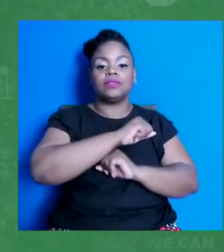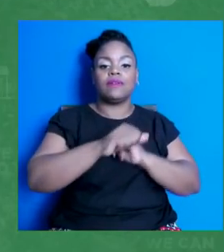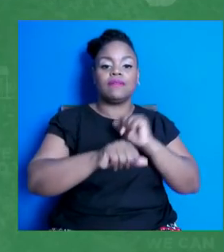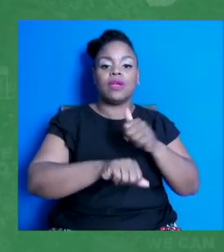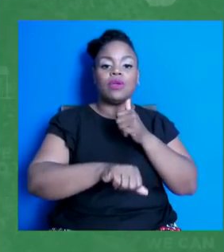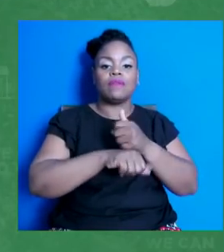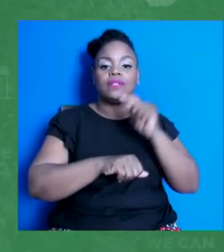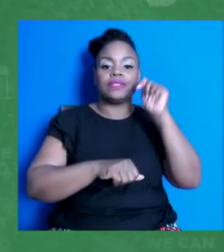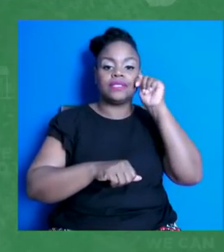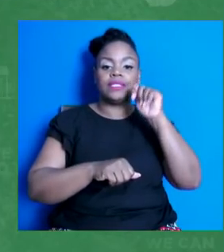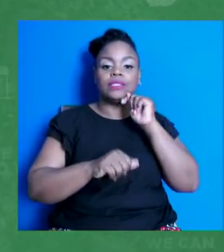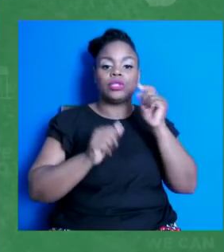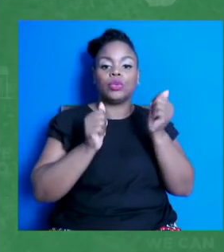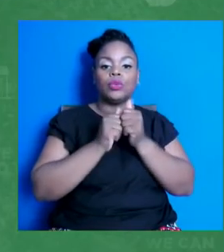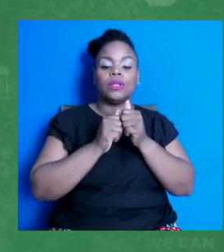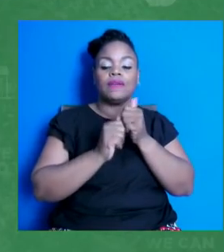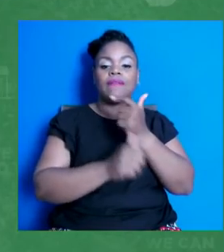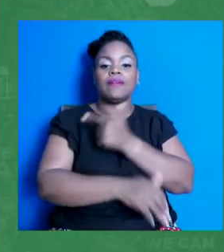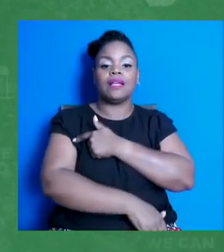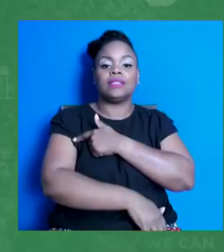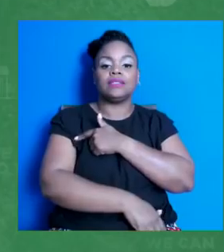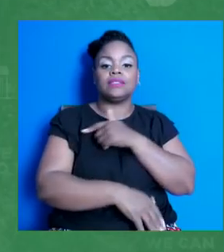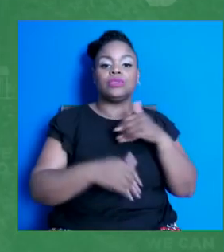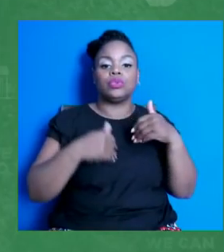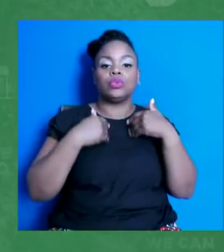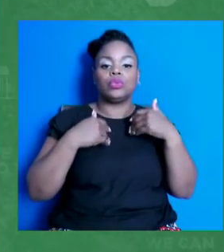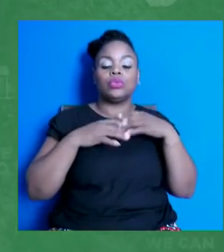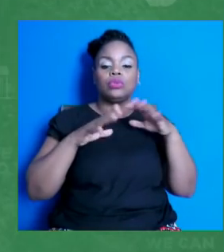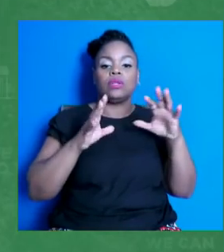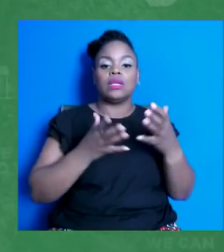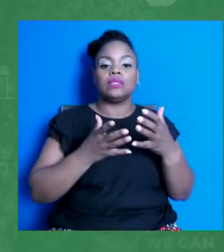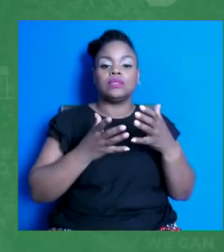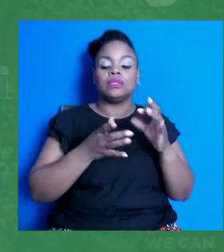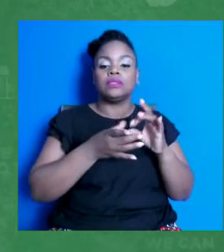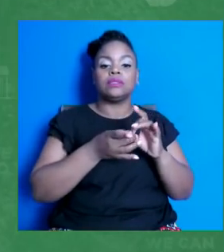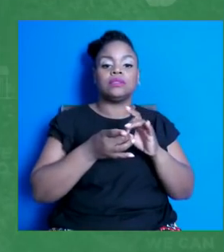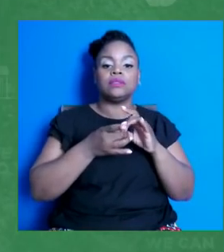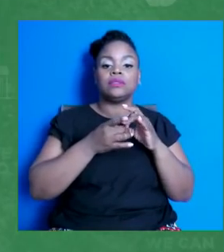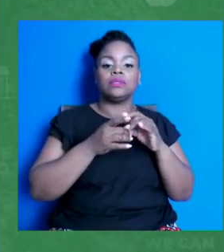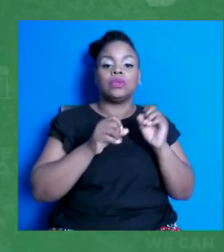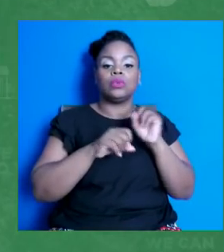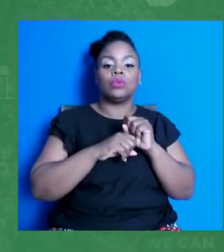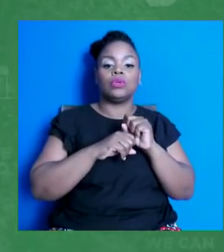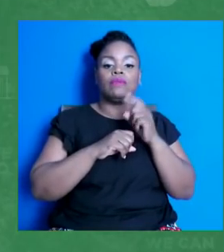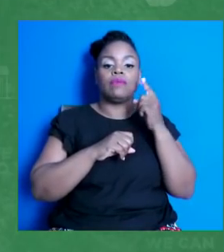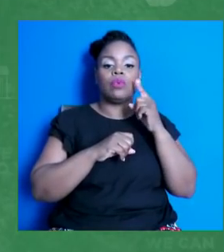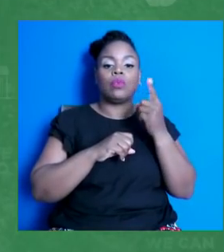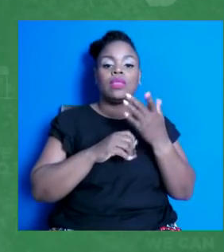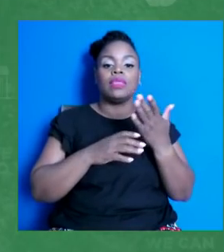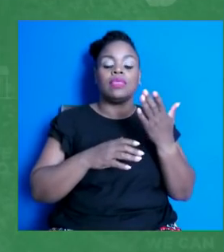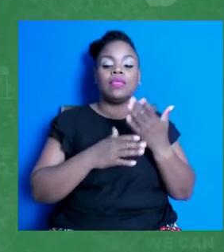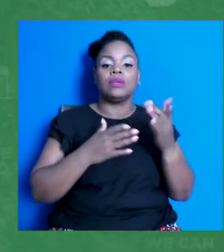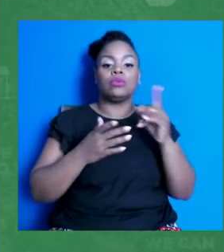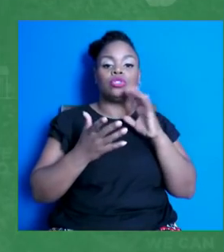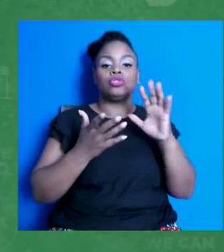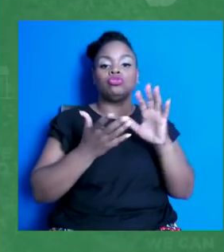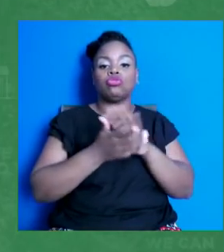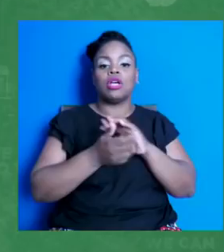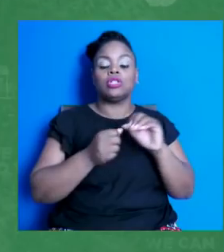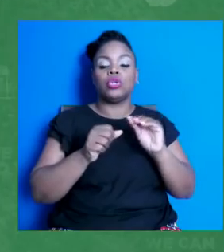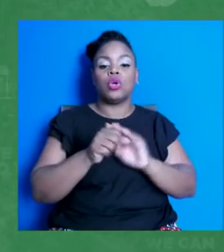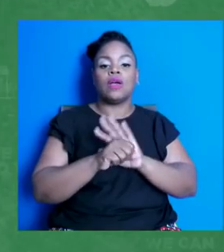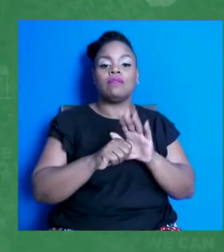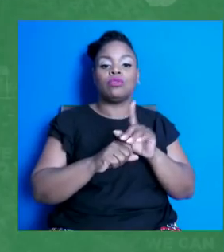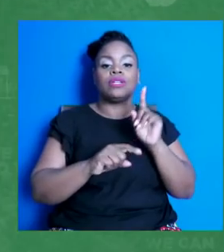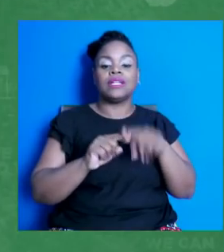Right now, we are working with teens around the country, all fighting for one thing, to crush COVID, but we can't end COVID if teens aren't